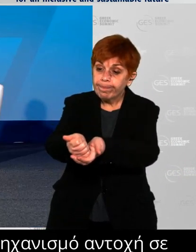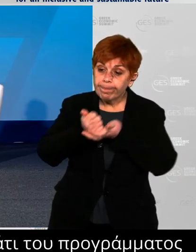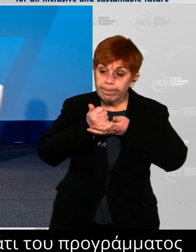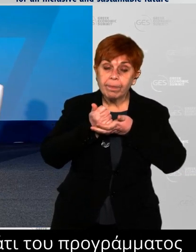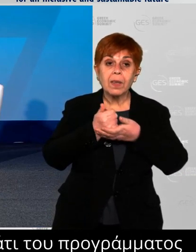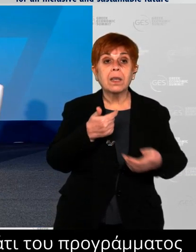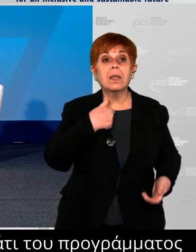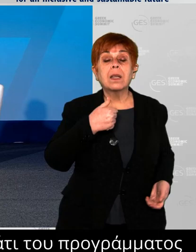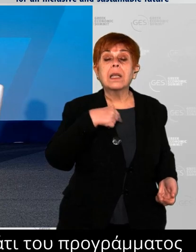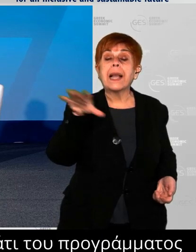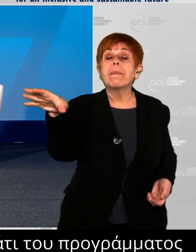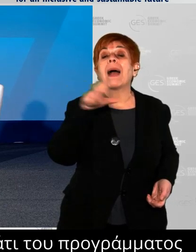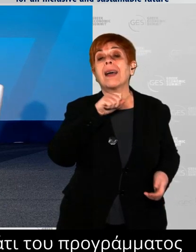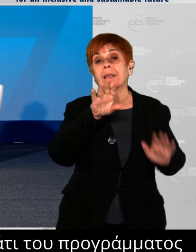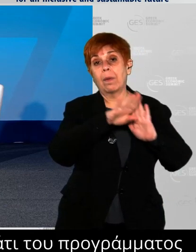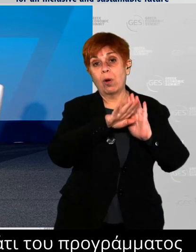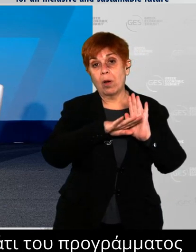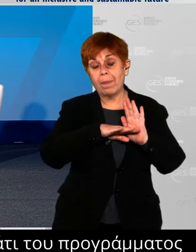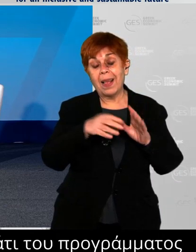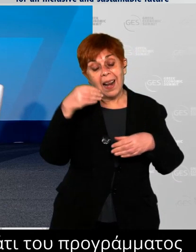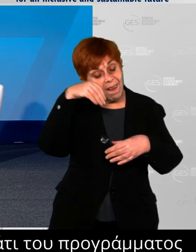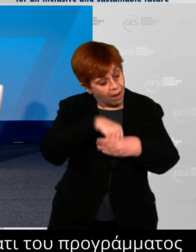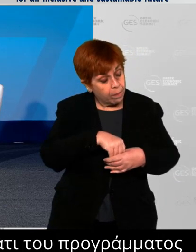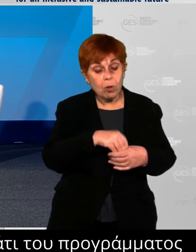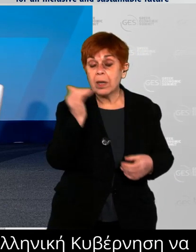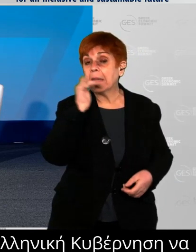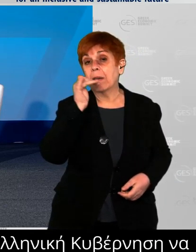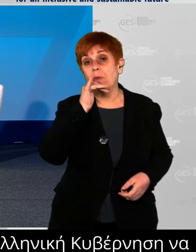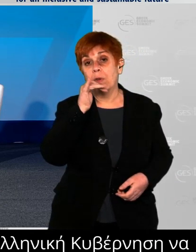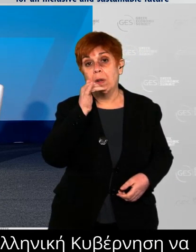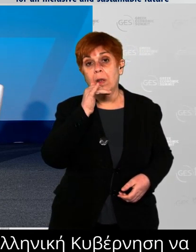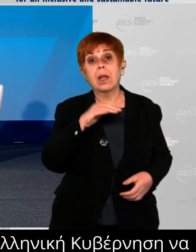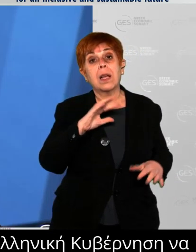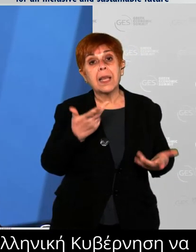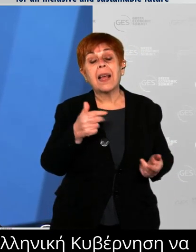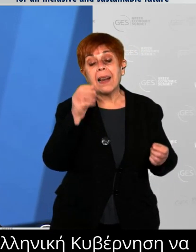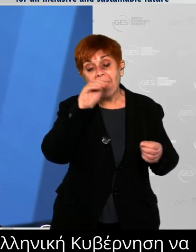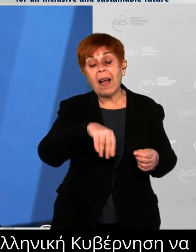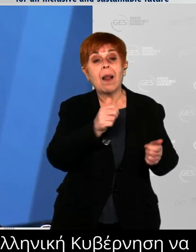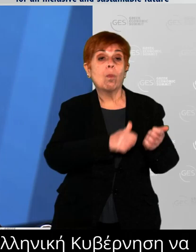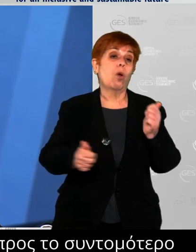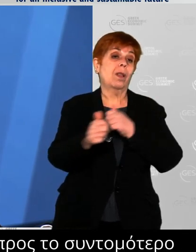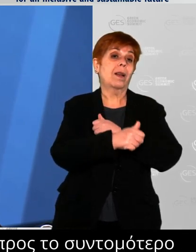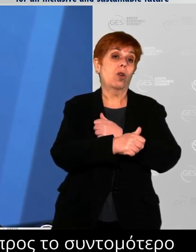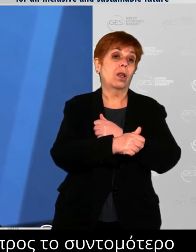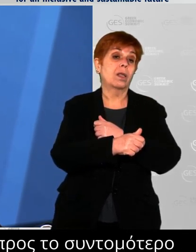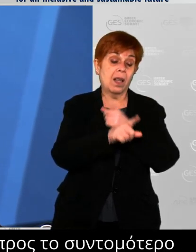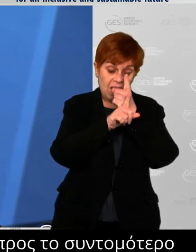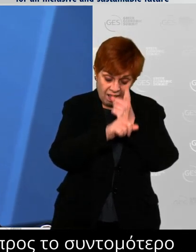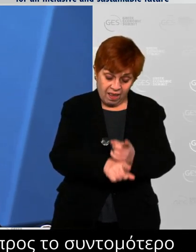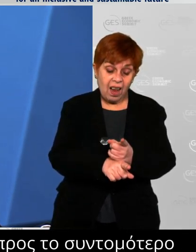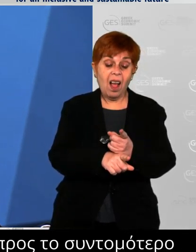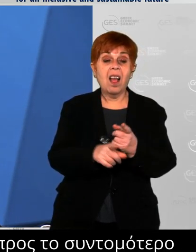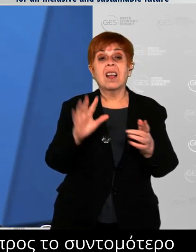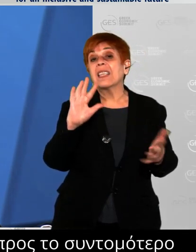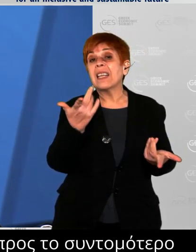but also for identifying a set of priorities, especially in the area of digital technology and the